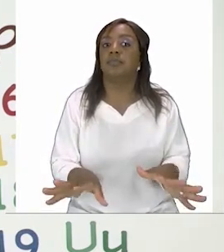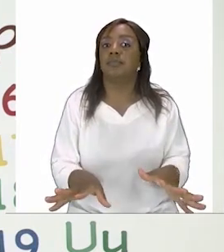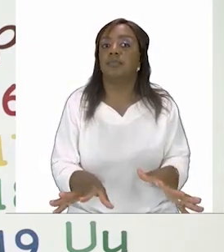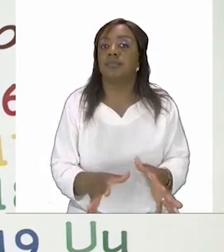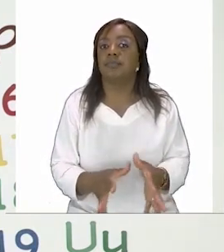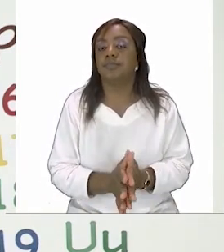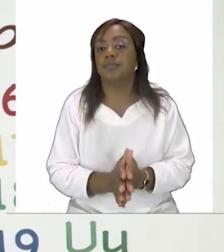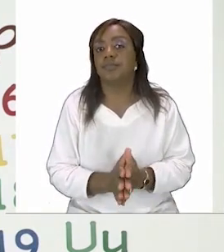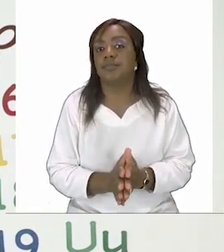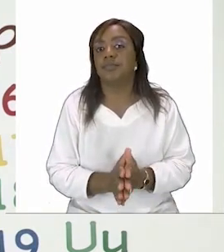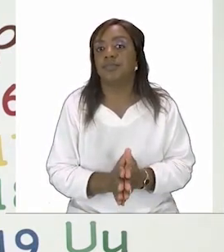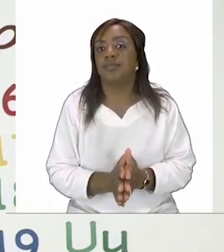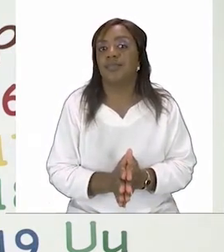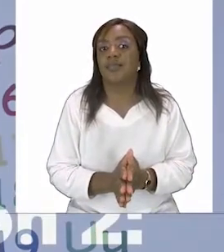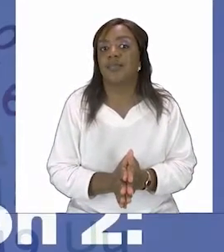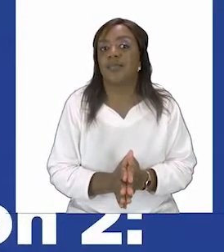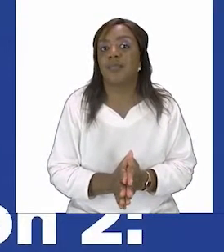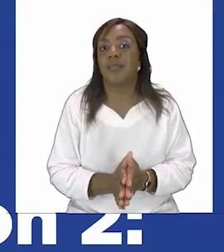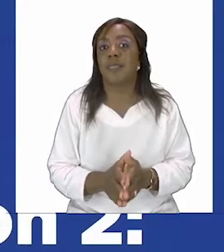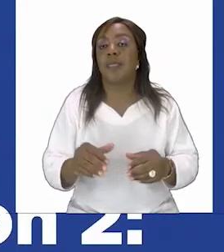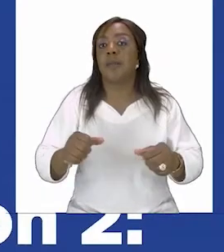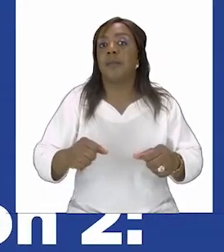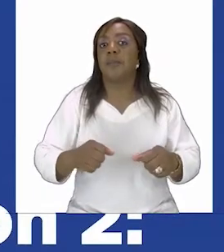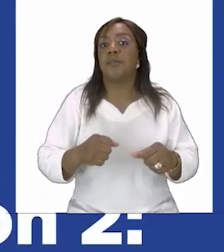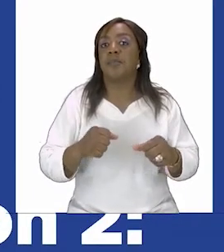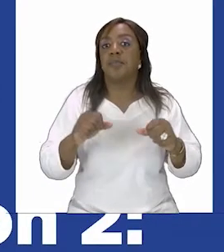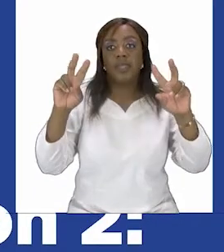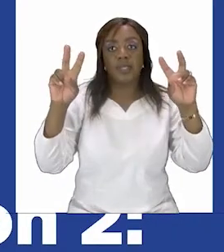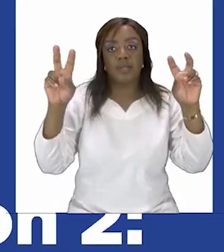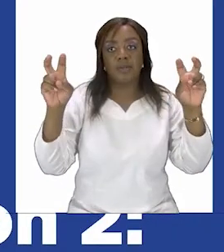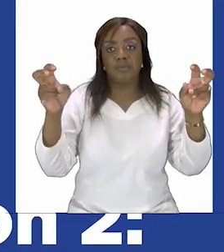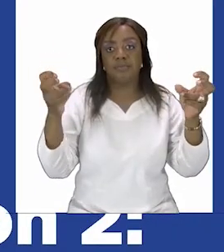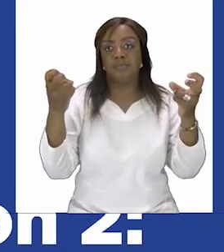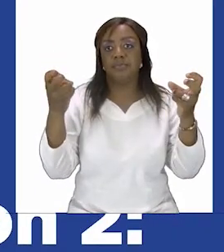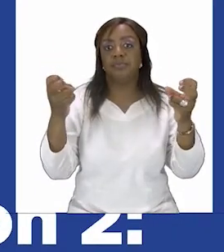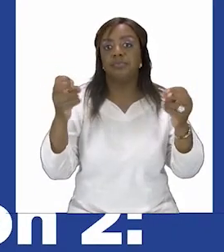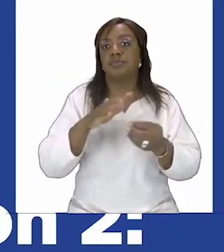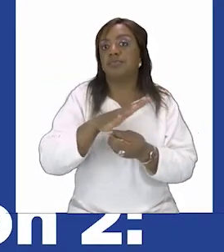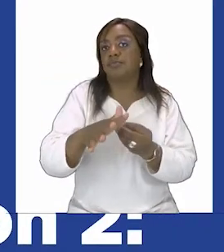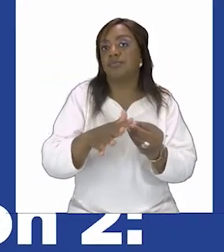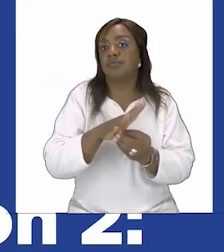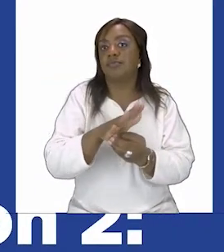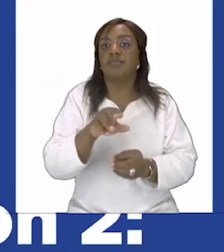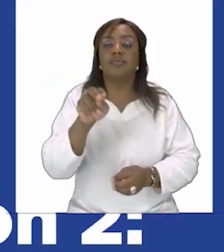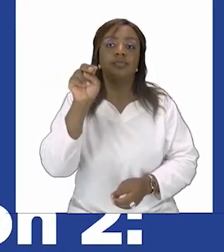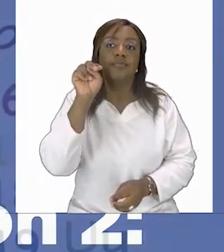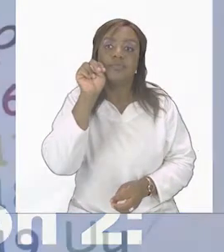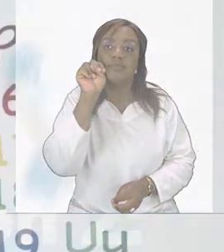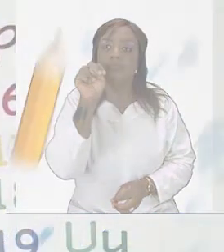done our lesson for today is family and nouns